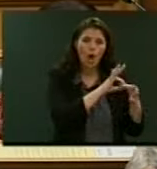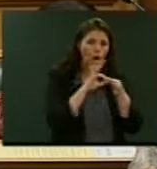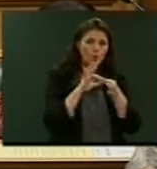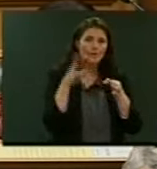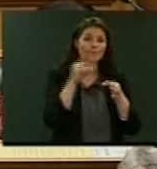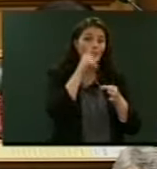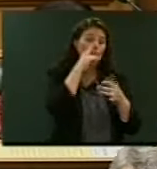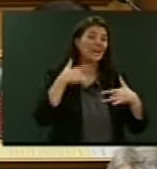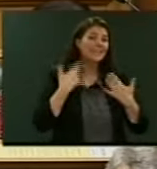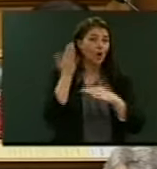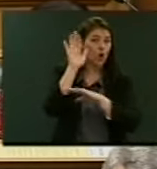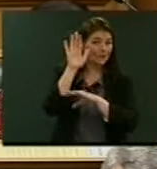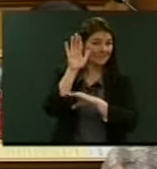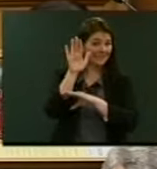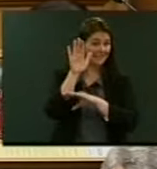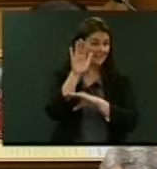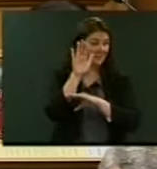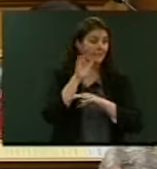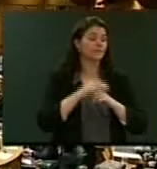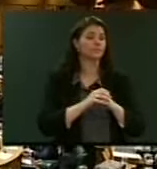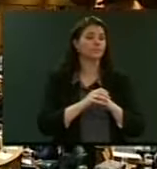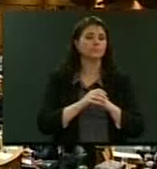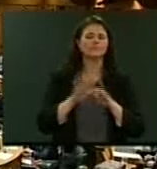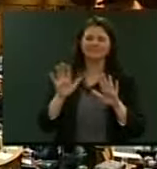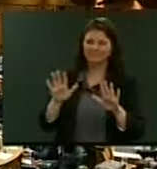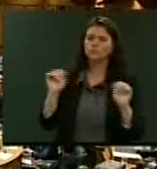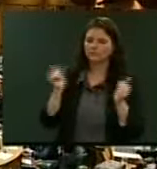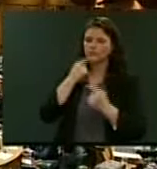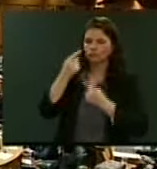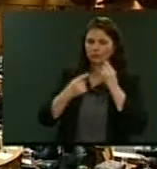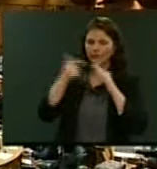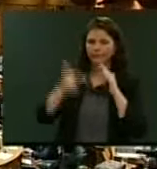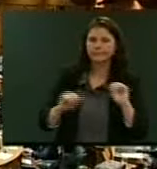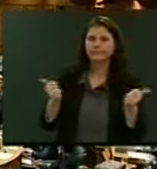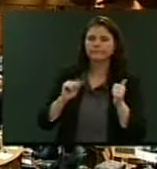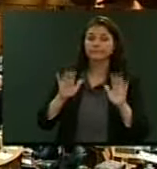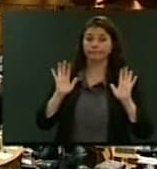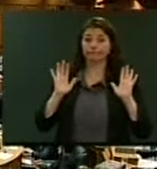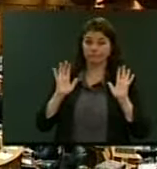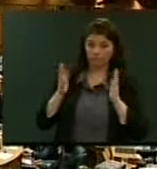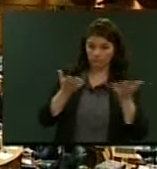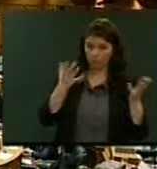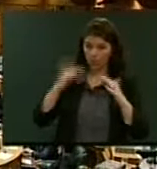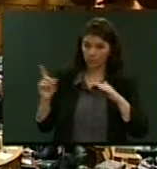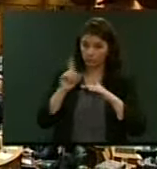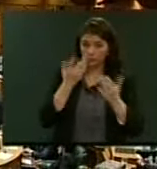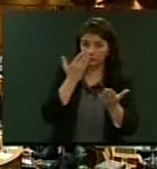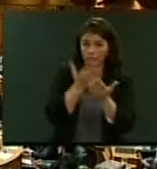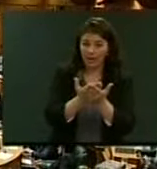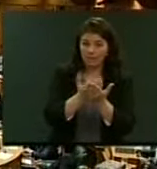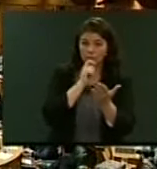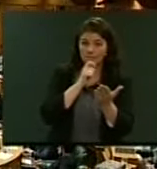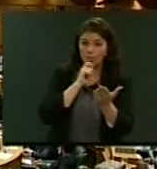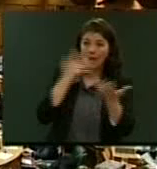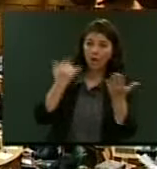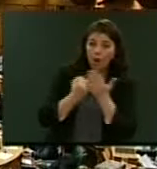people who live overseas, including New Zealand citizens. That's been described well enough. Leave a source now to table this particular Treasury report. Is there